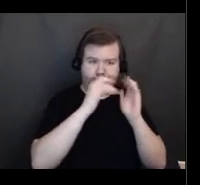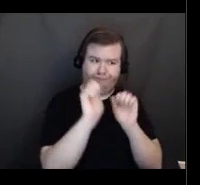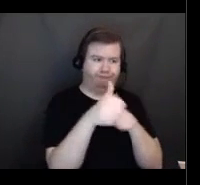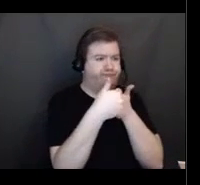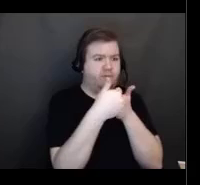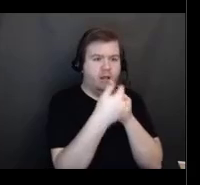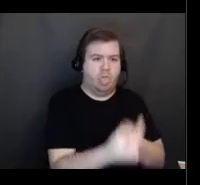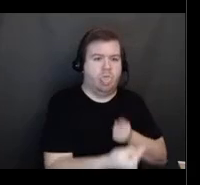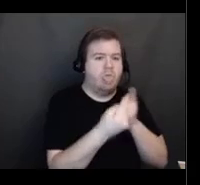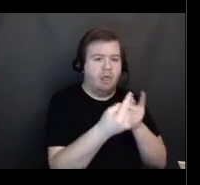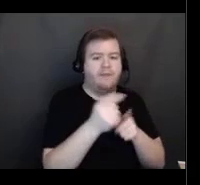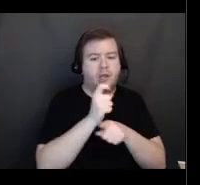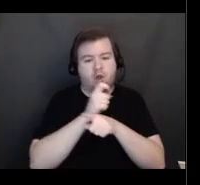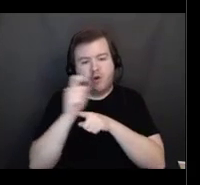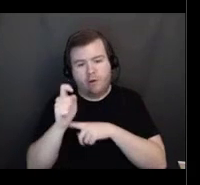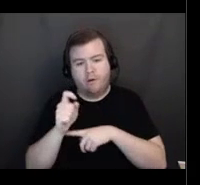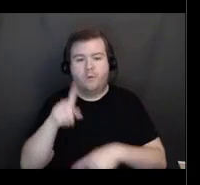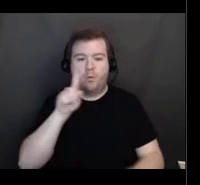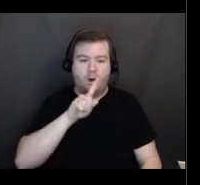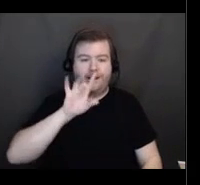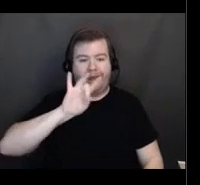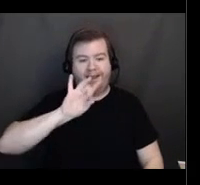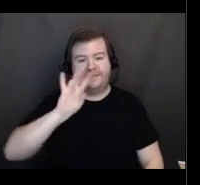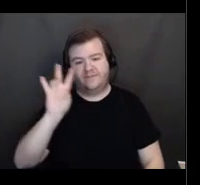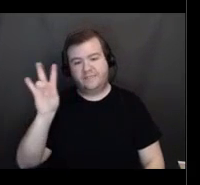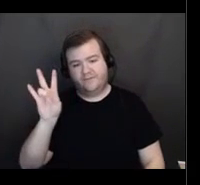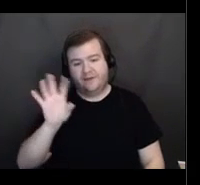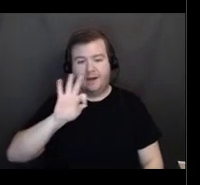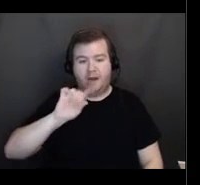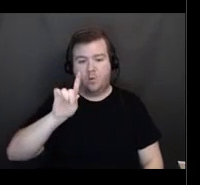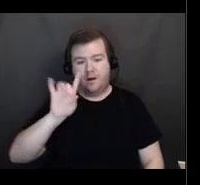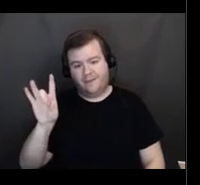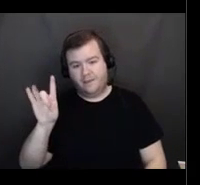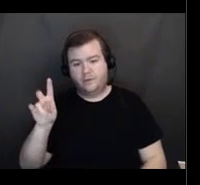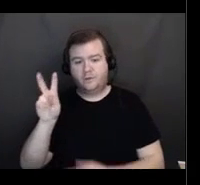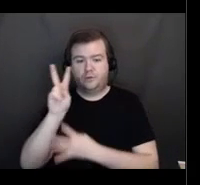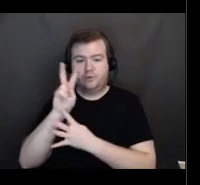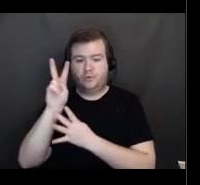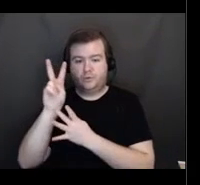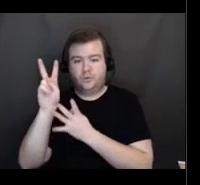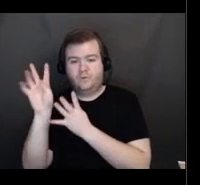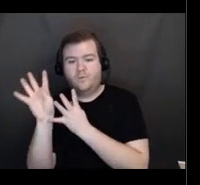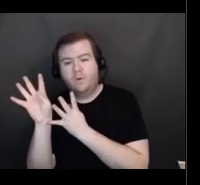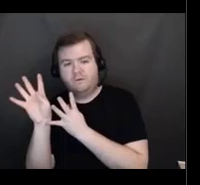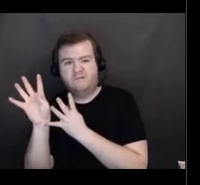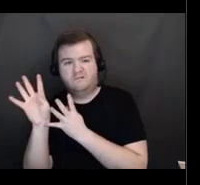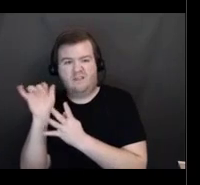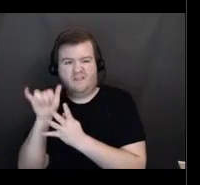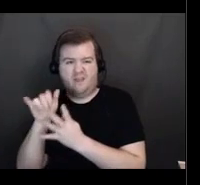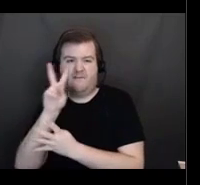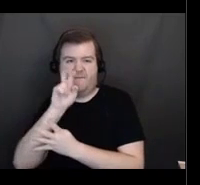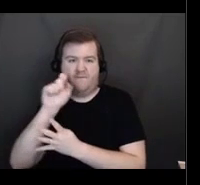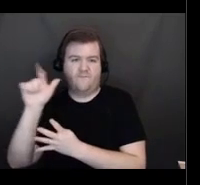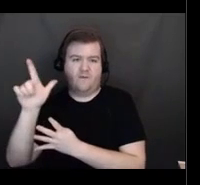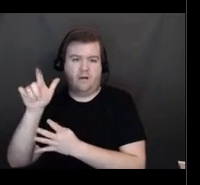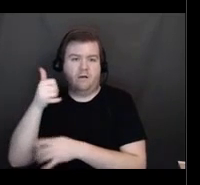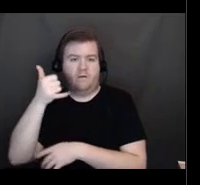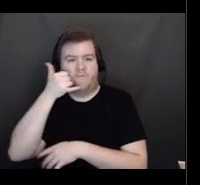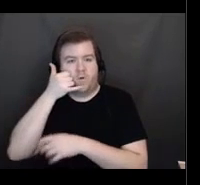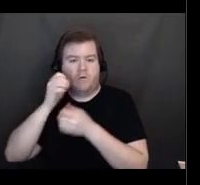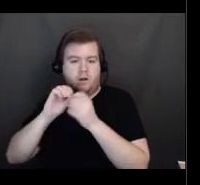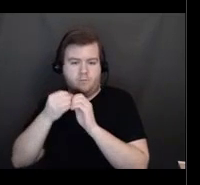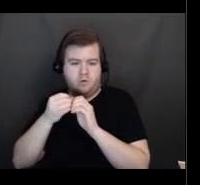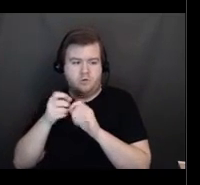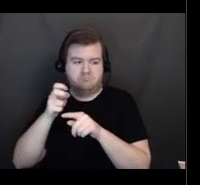-877-918-2224 to schedule an appointment at a participating vaccine provider